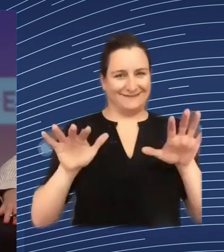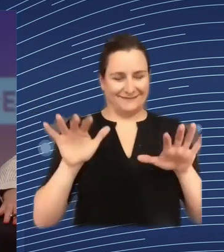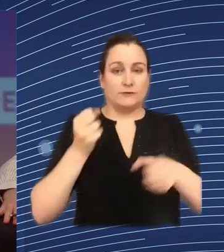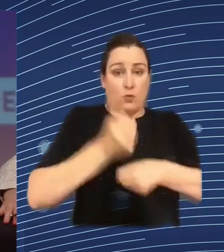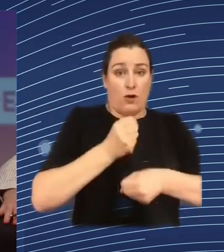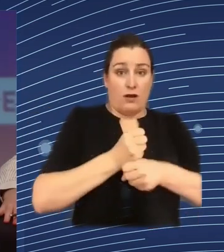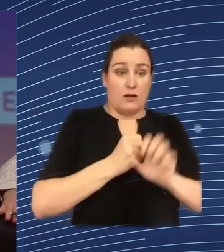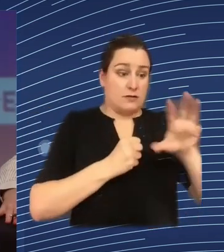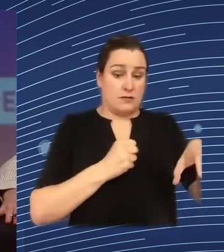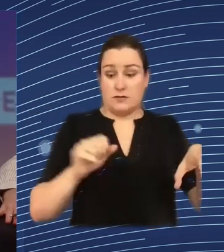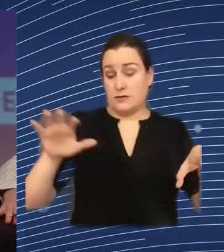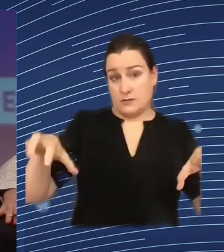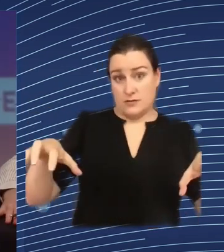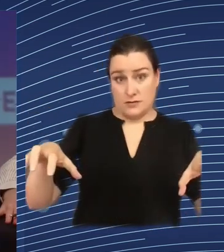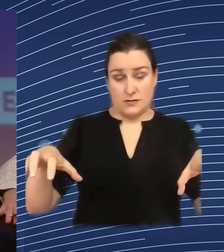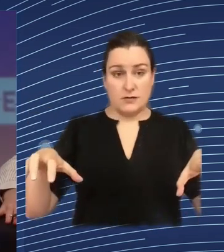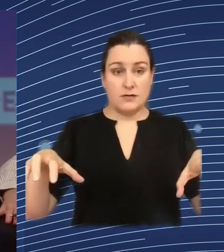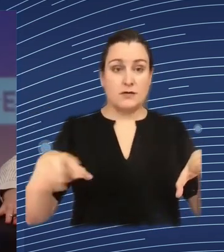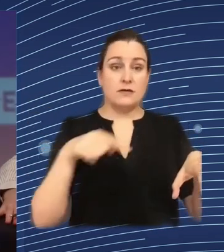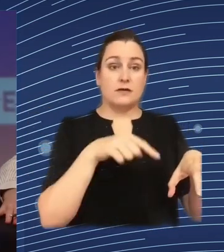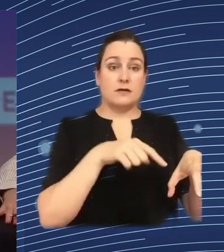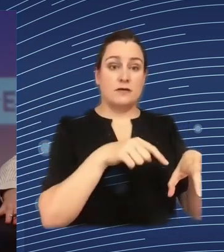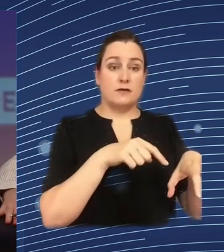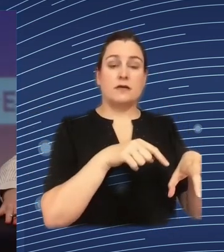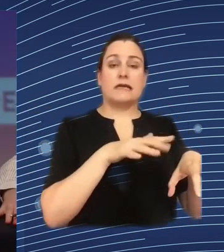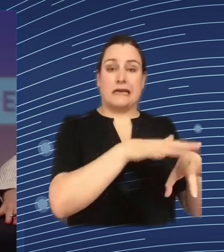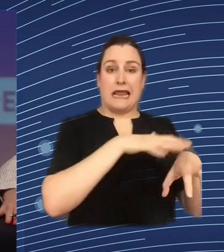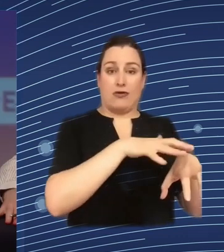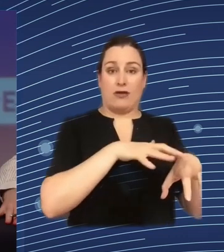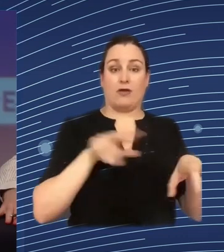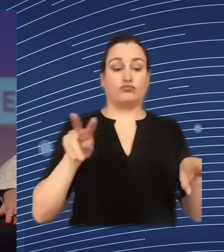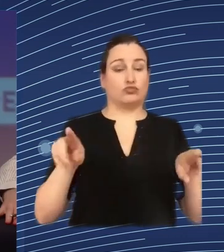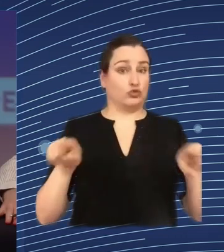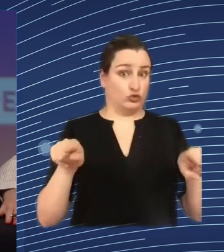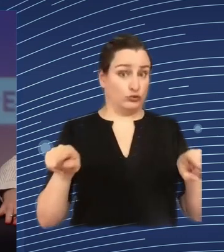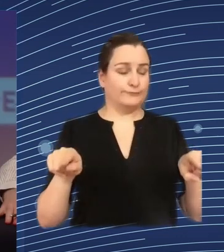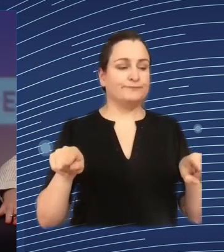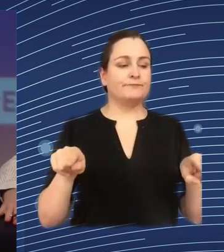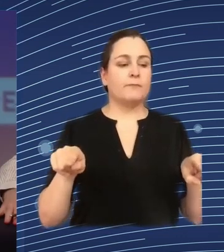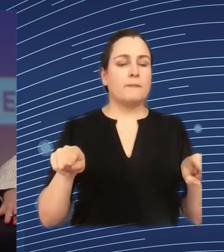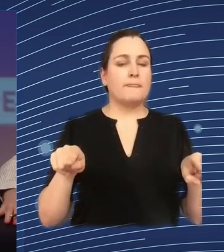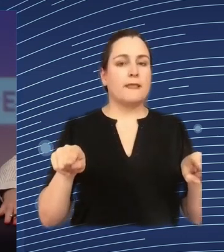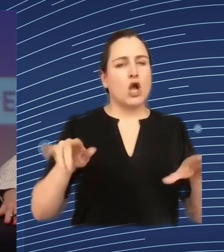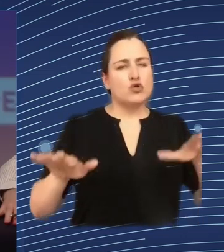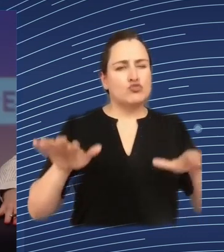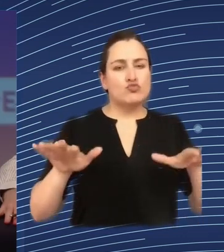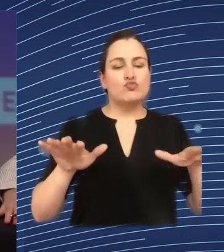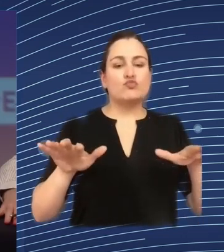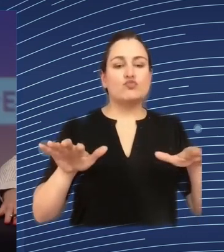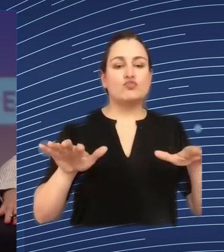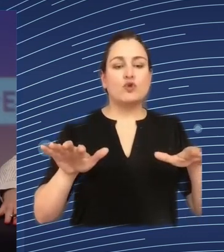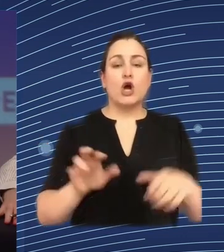its Winsen site in Lower Saxony on average around 220